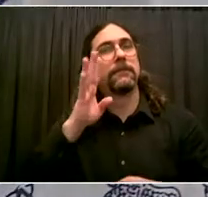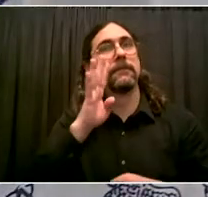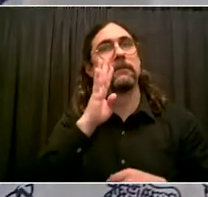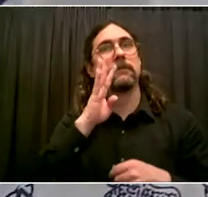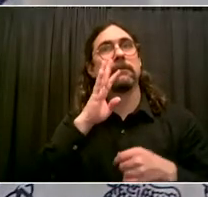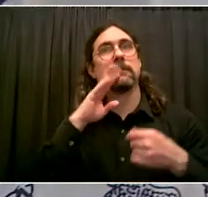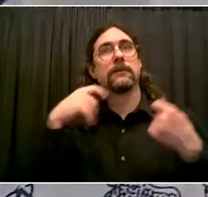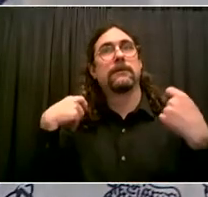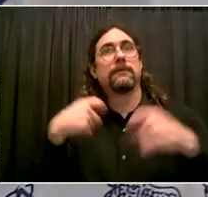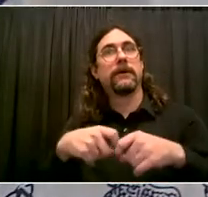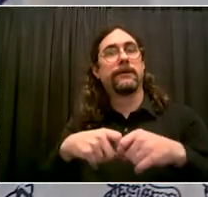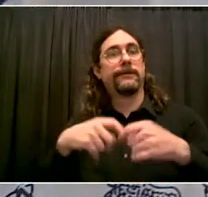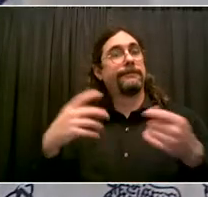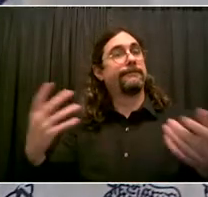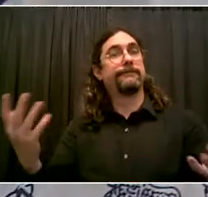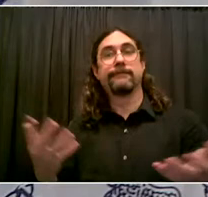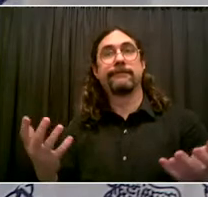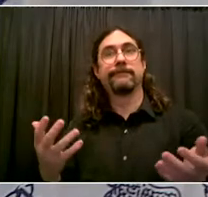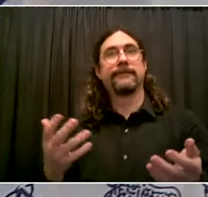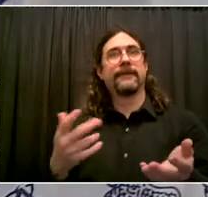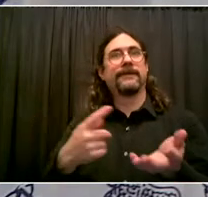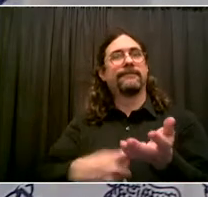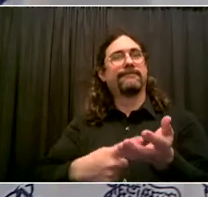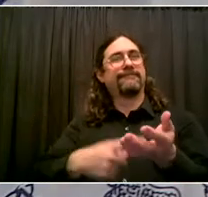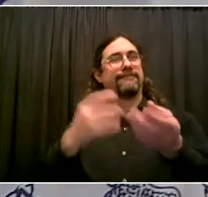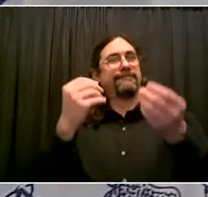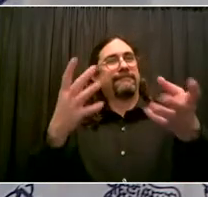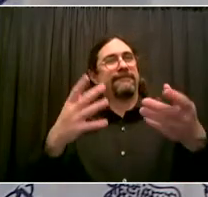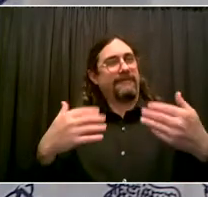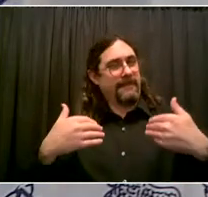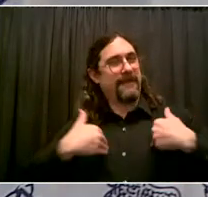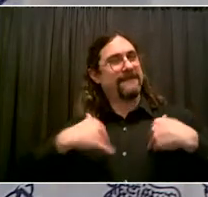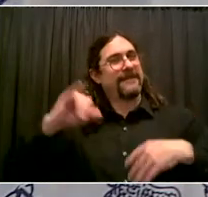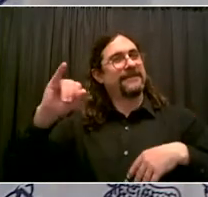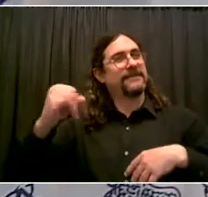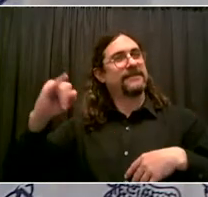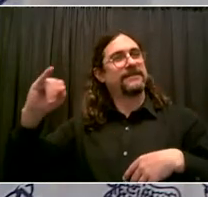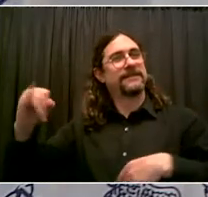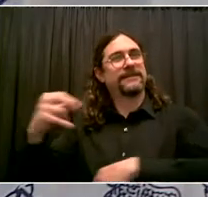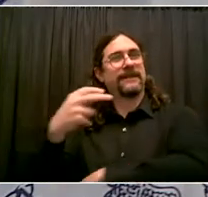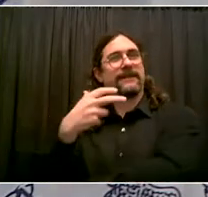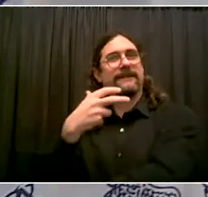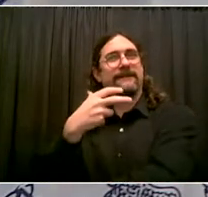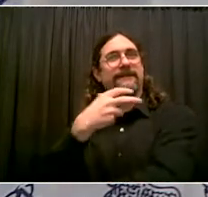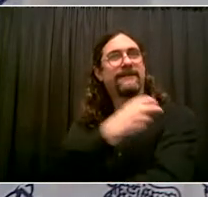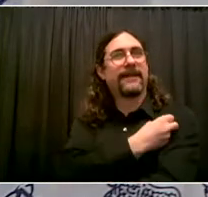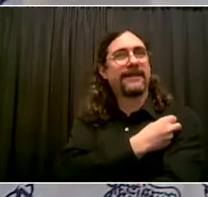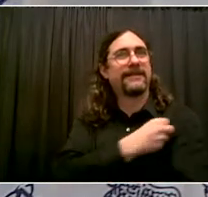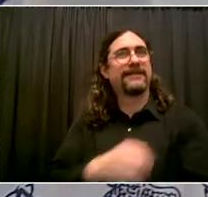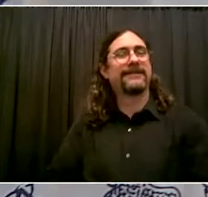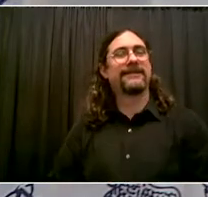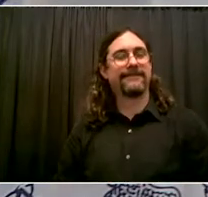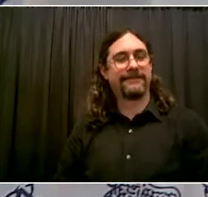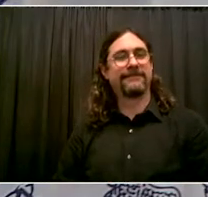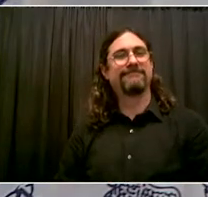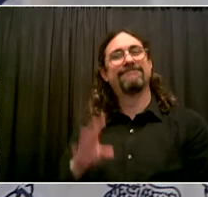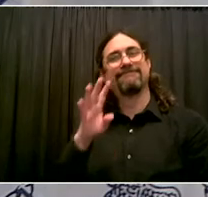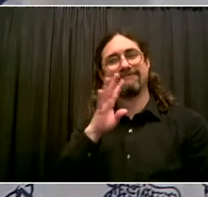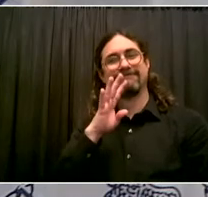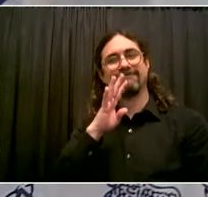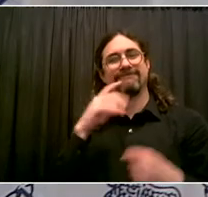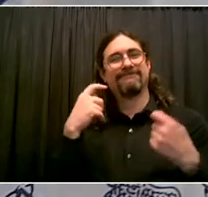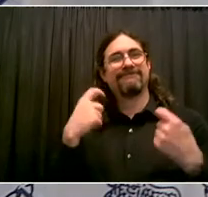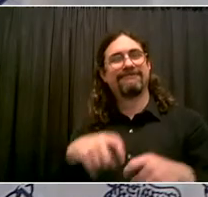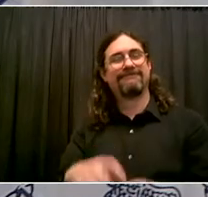topic of the day, Johnson & Johnson vaccine. Hoy estoy emocionado de recibir la